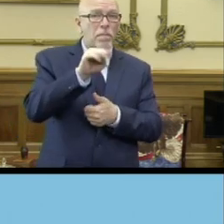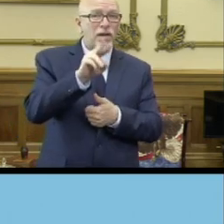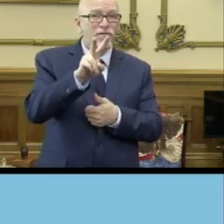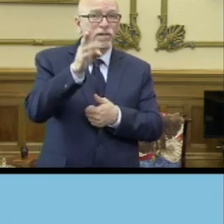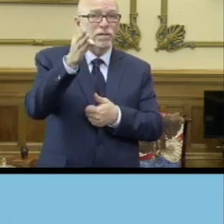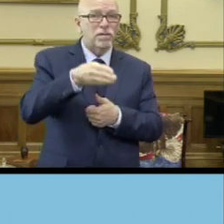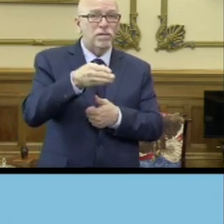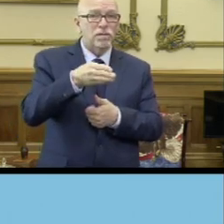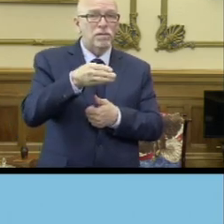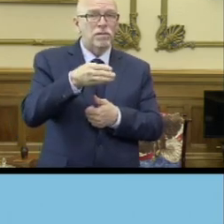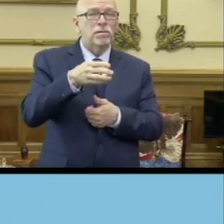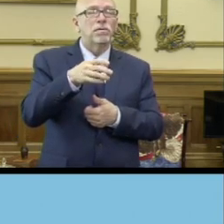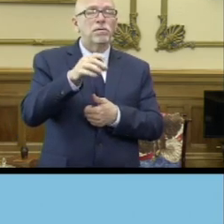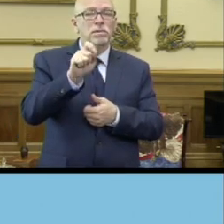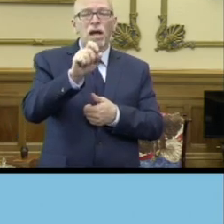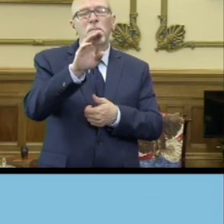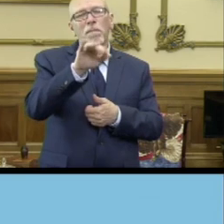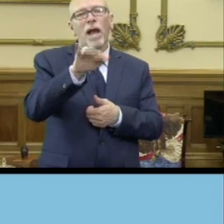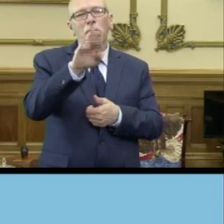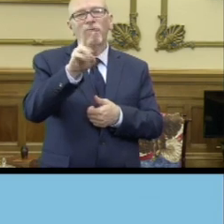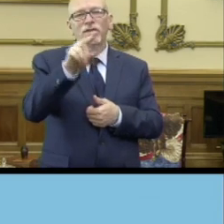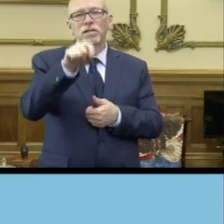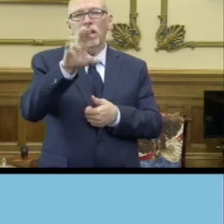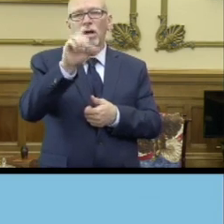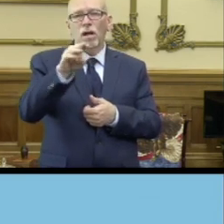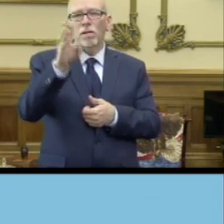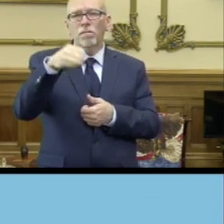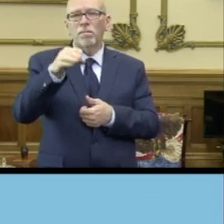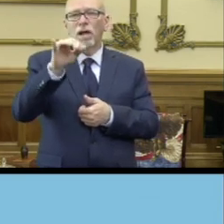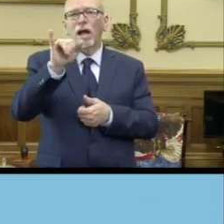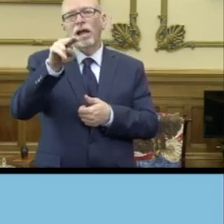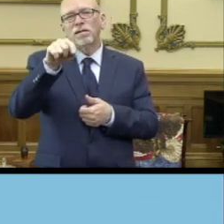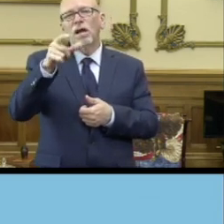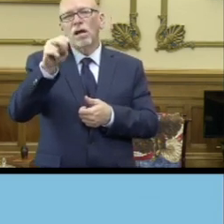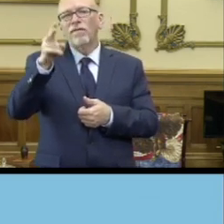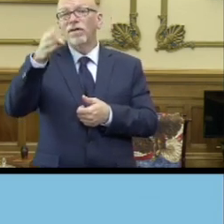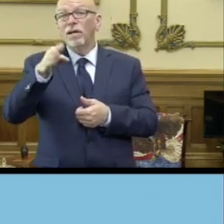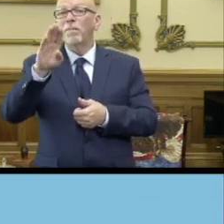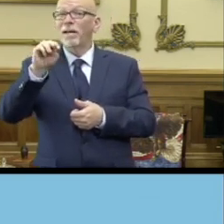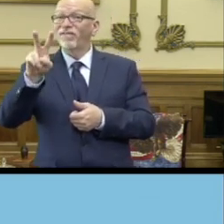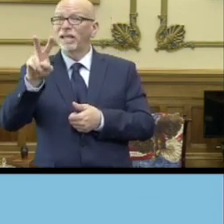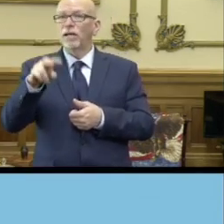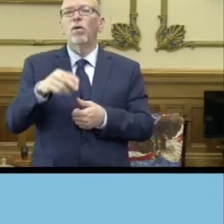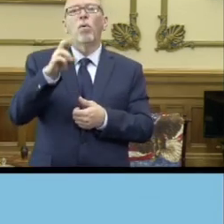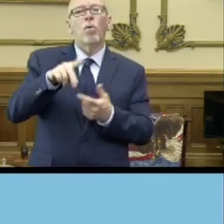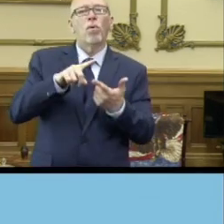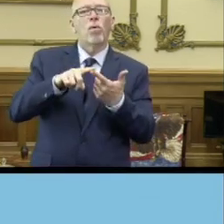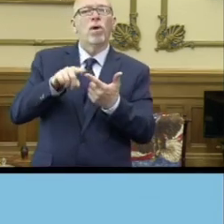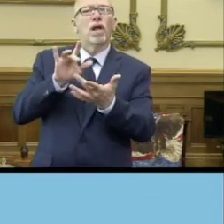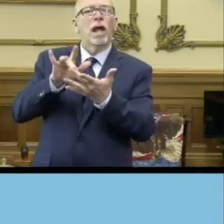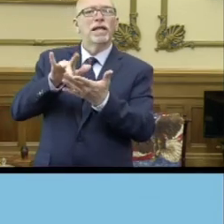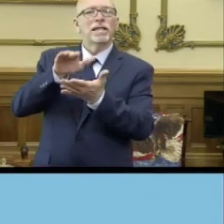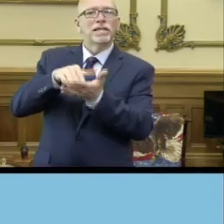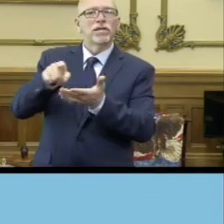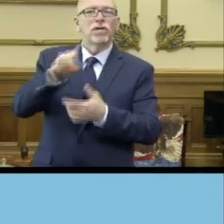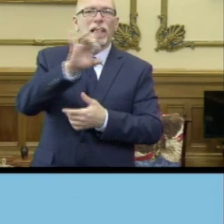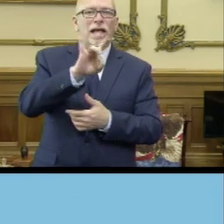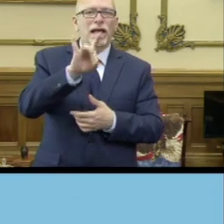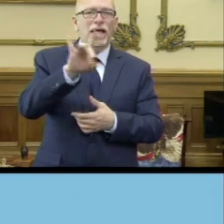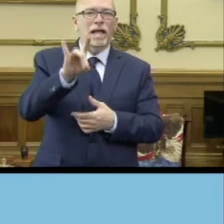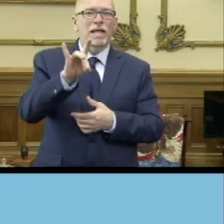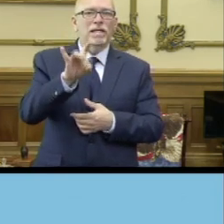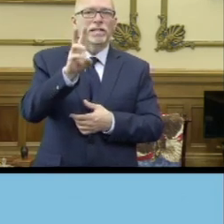.com, in.gov, slash, bmv, or through our contact center, 888